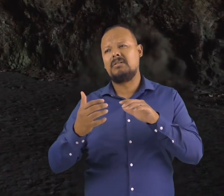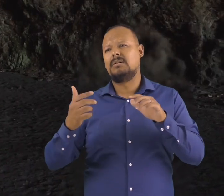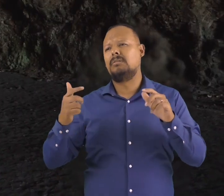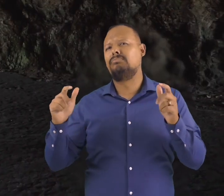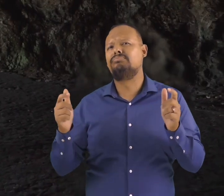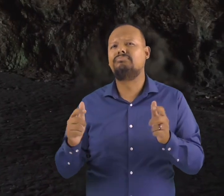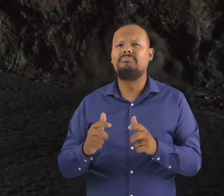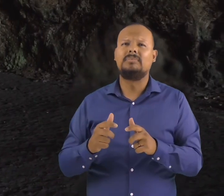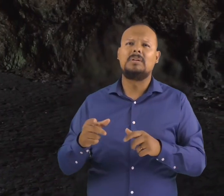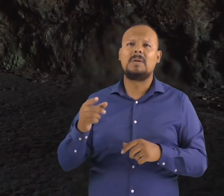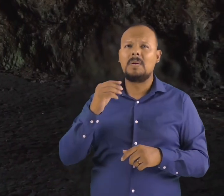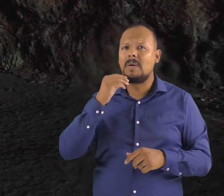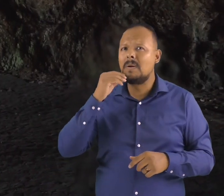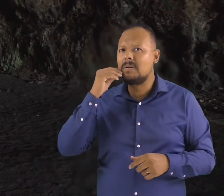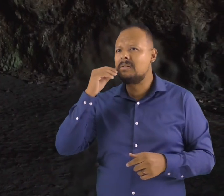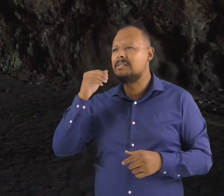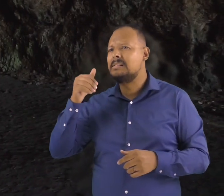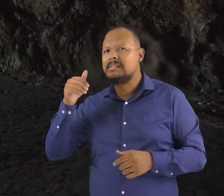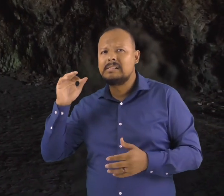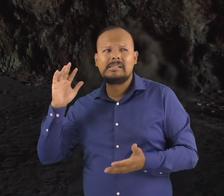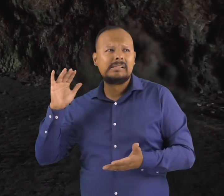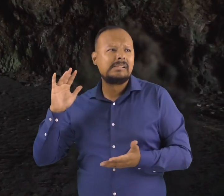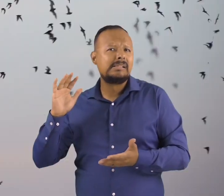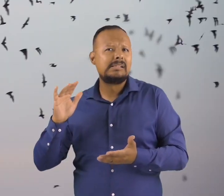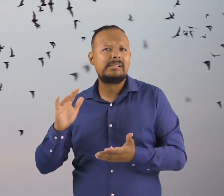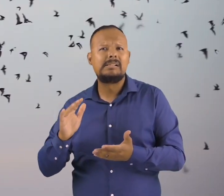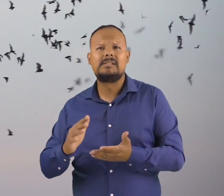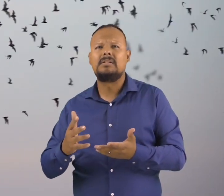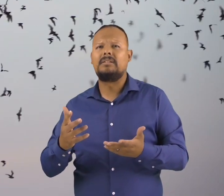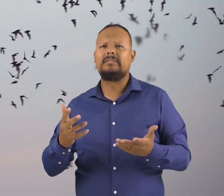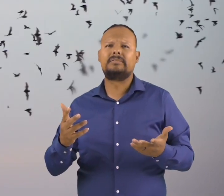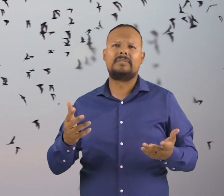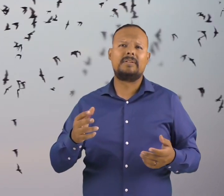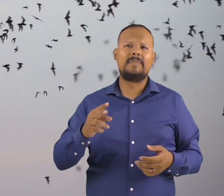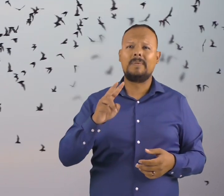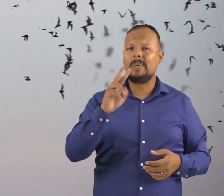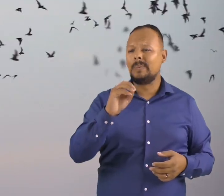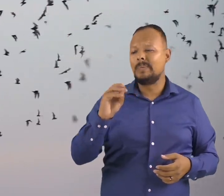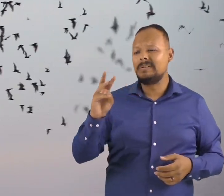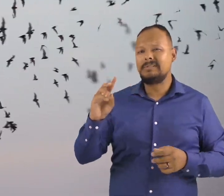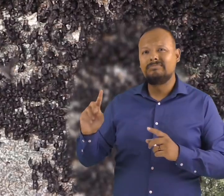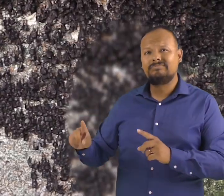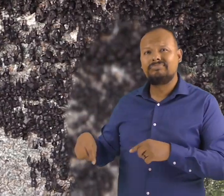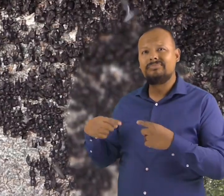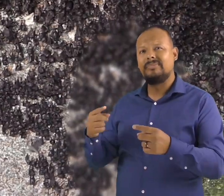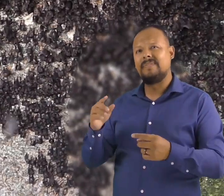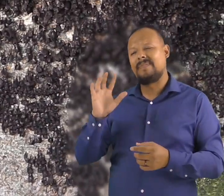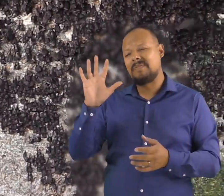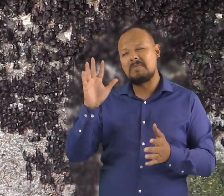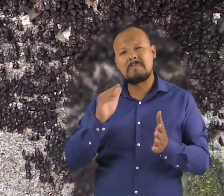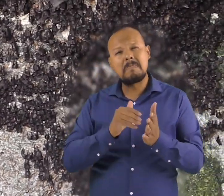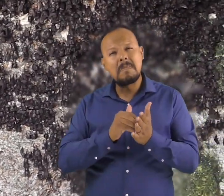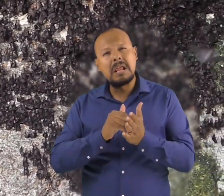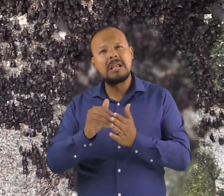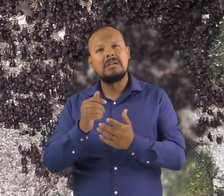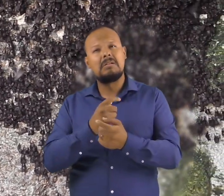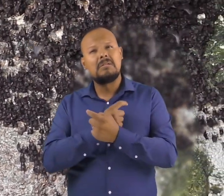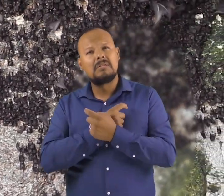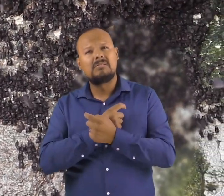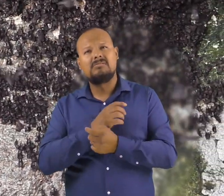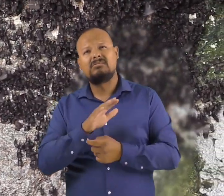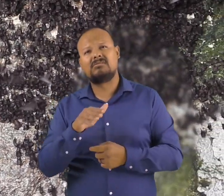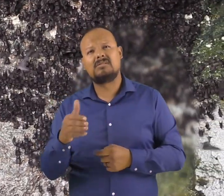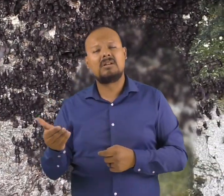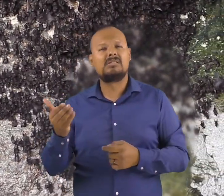bats are losing many of their caves for shelter, causing habitat loss. And since 2006,